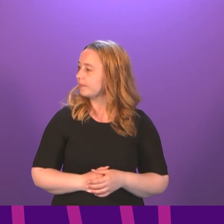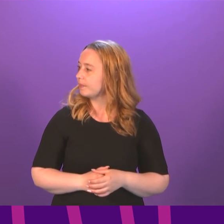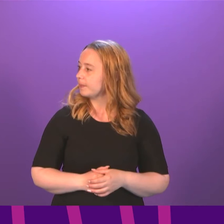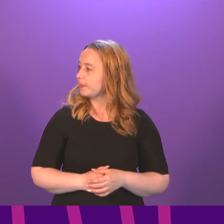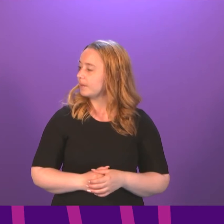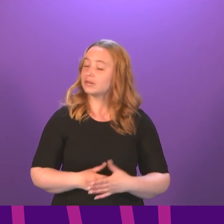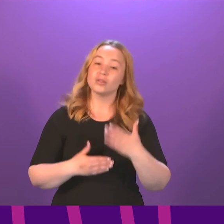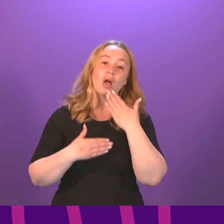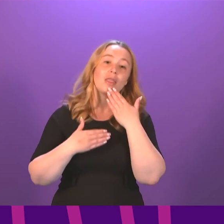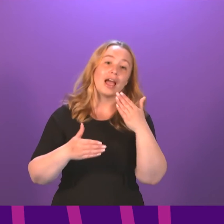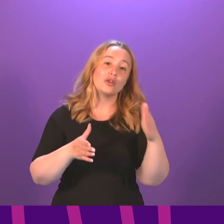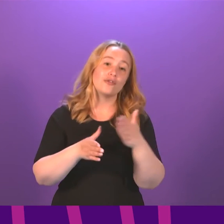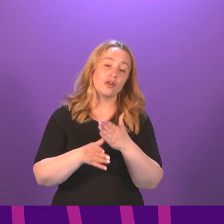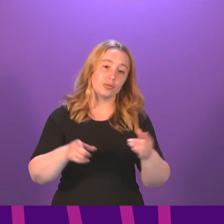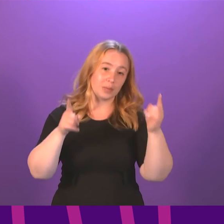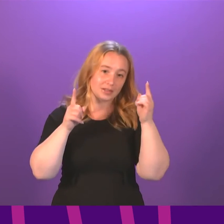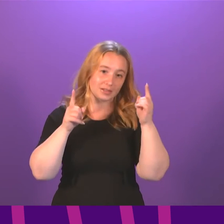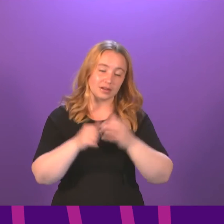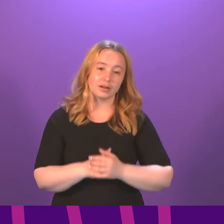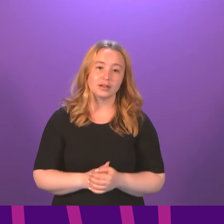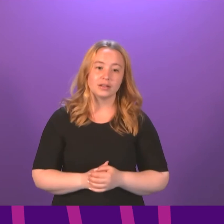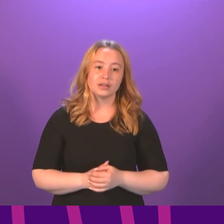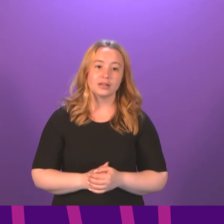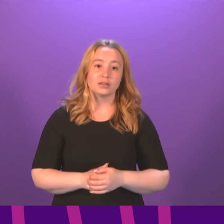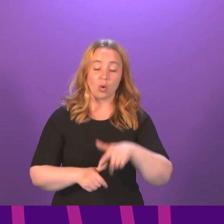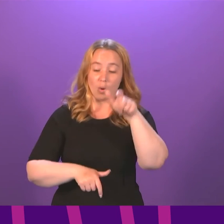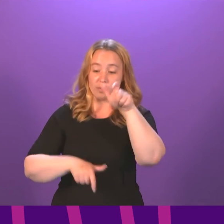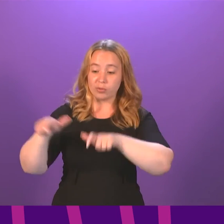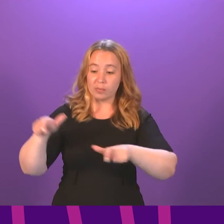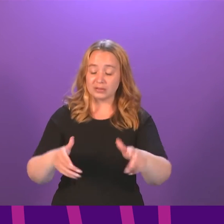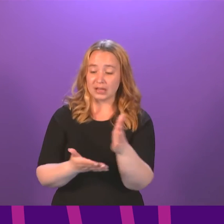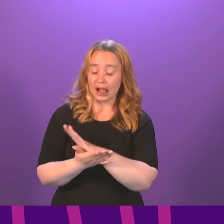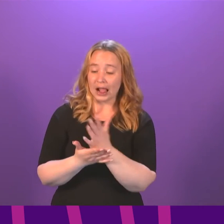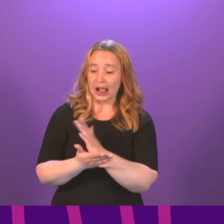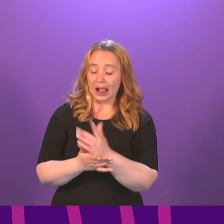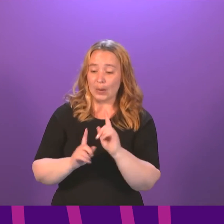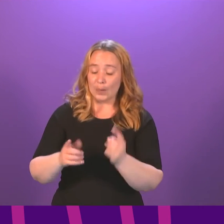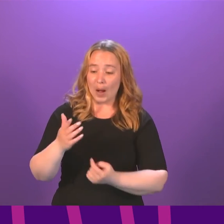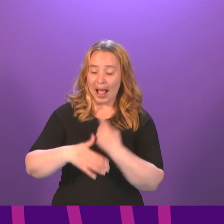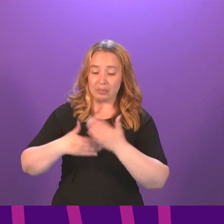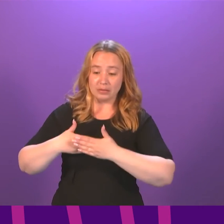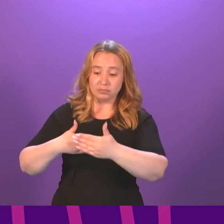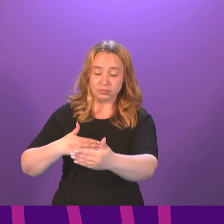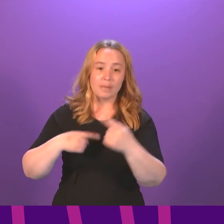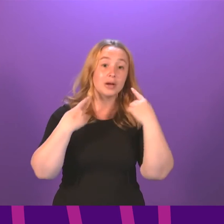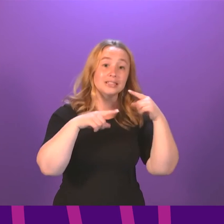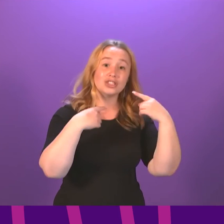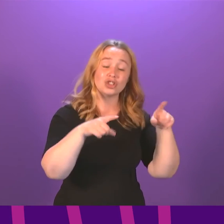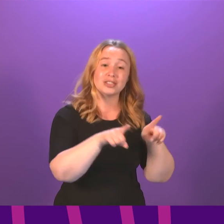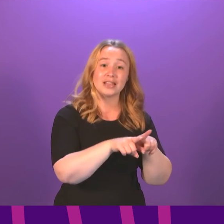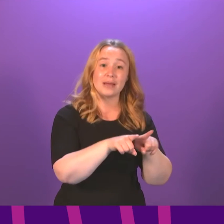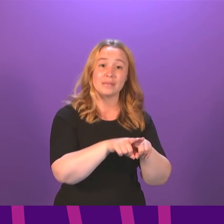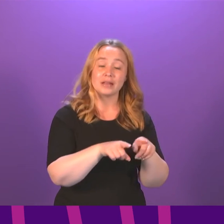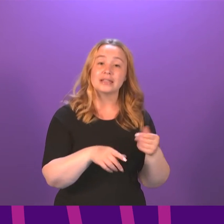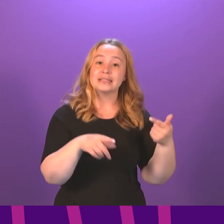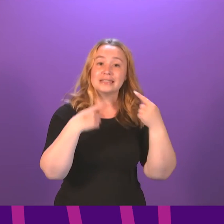I thank the First Minister for that answer. It is not just pupils that have an uncertain year ahead, but teachers too. For new teachers who